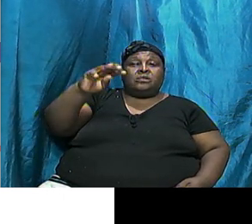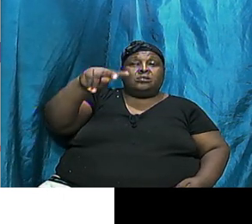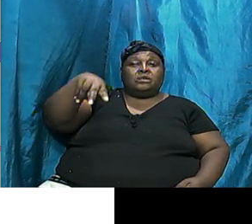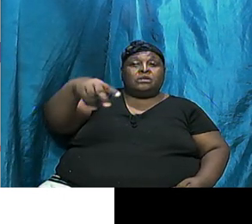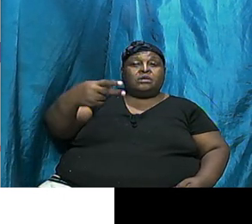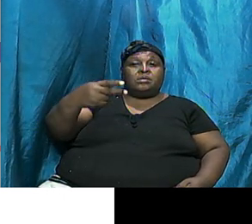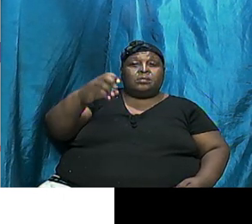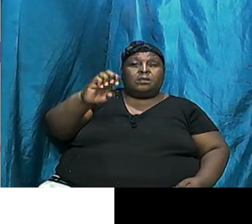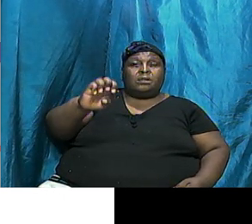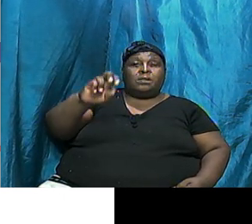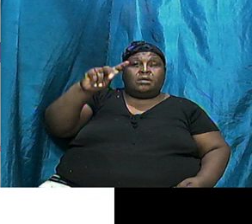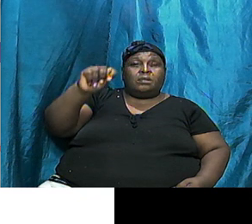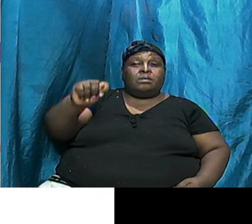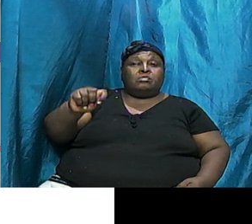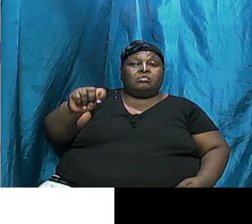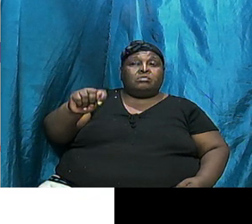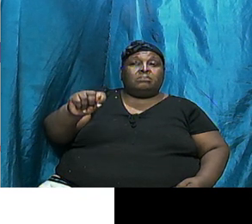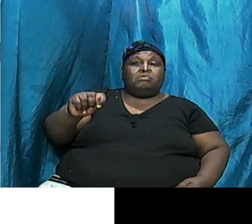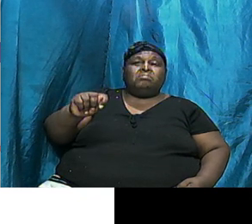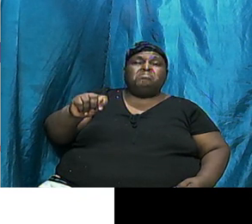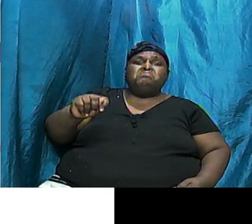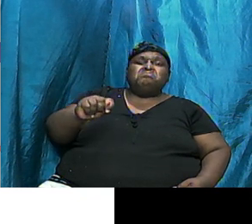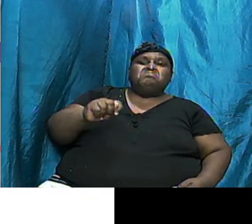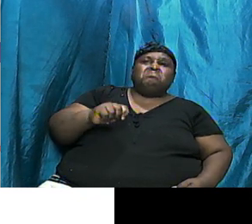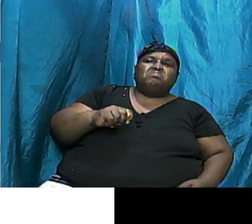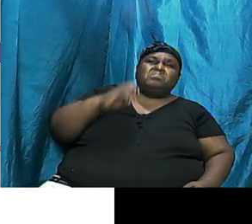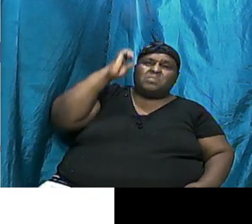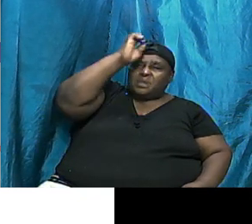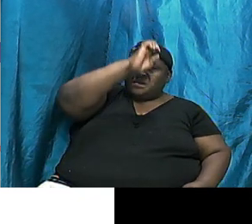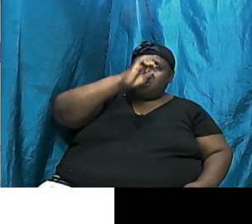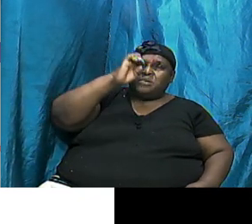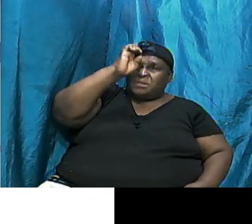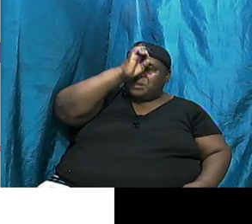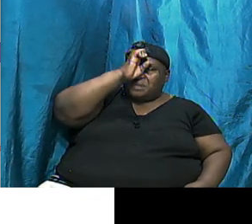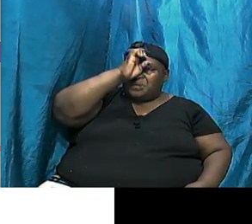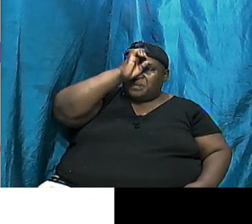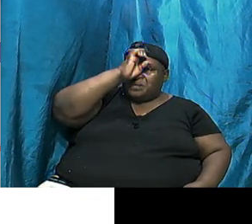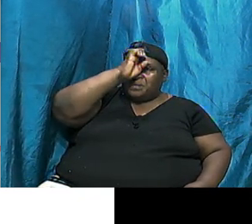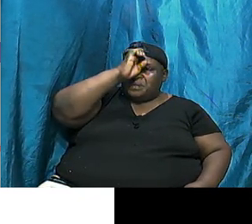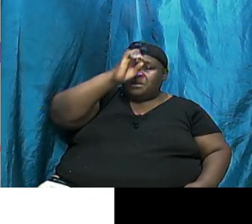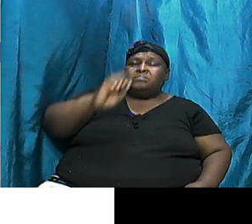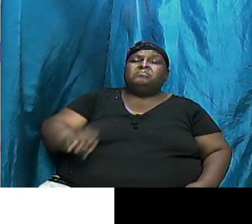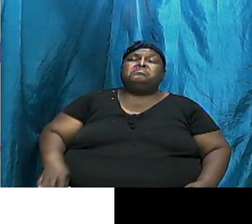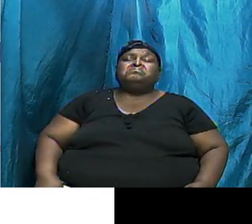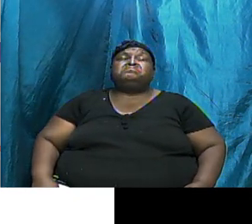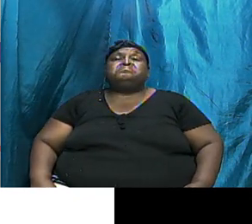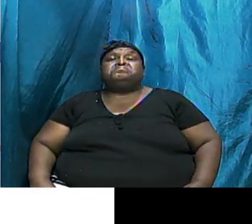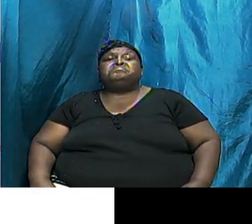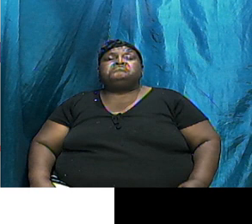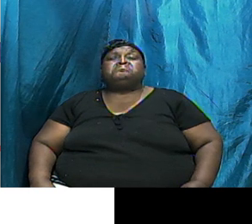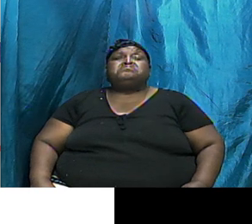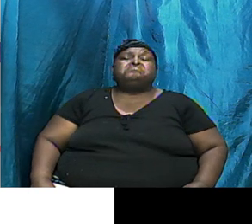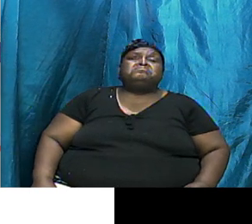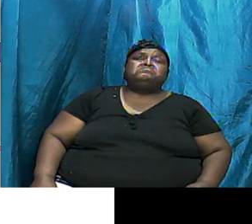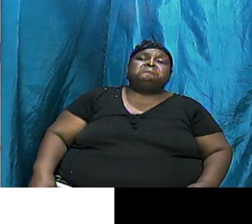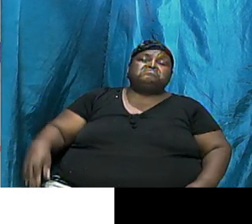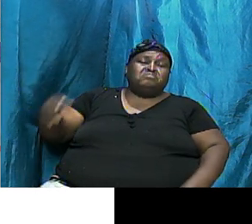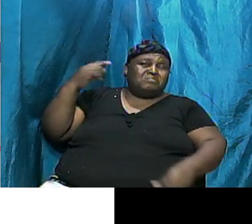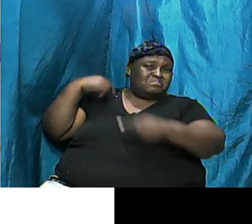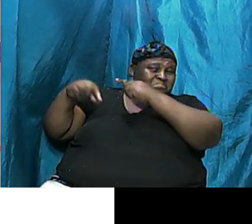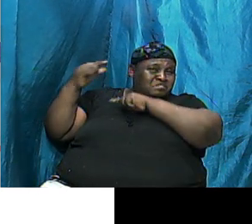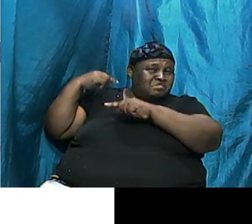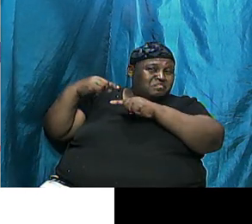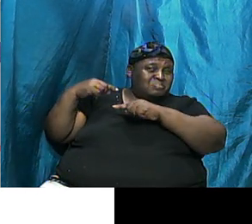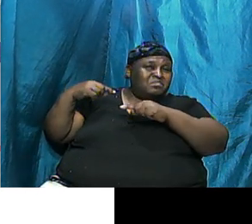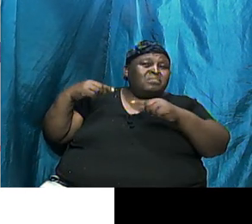Mountains Taking In Russia All Across Europe The Romans The Greeks The English All Of Those Folks Are His Descendants But I